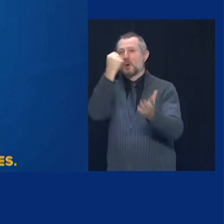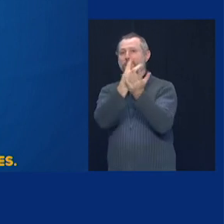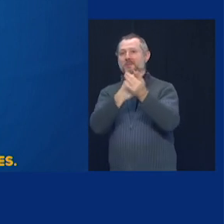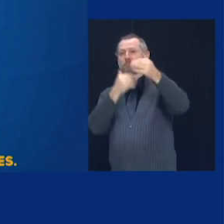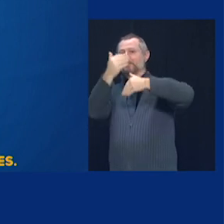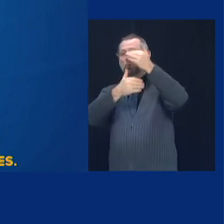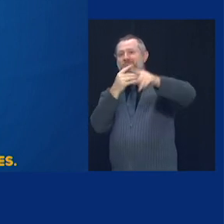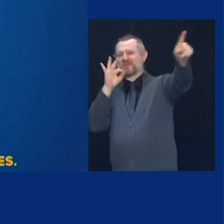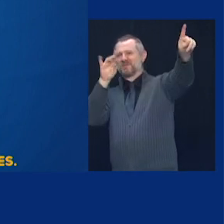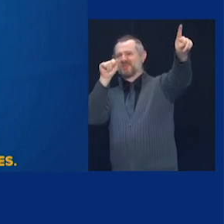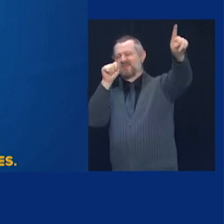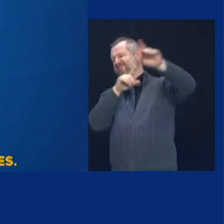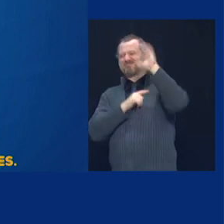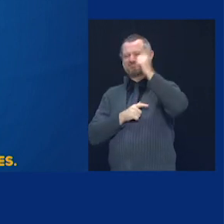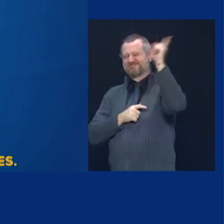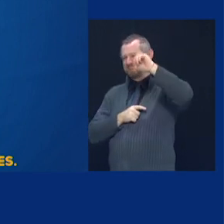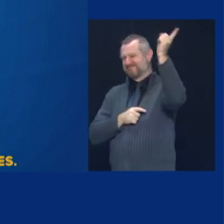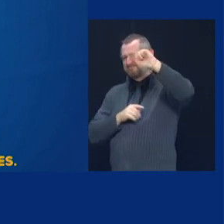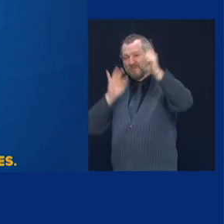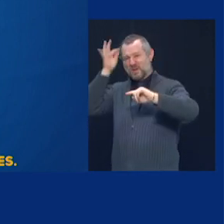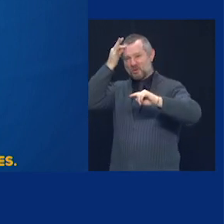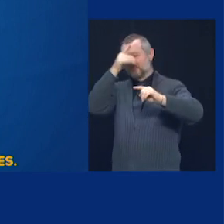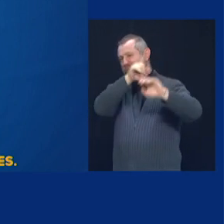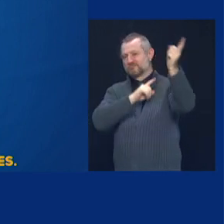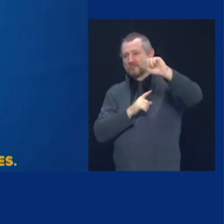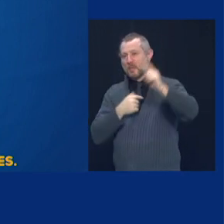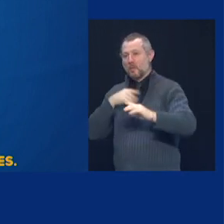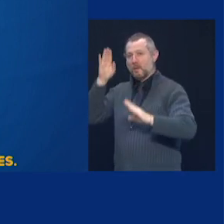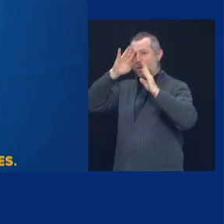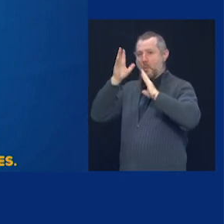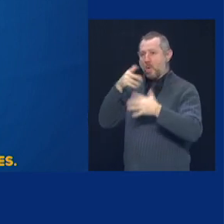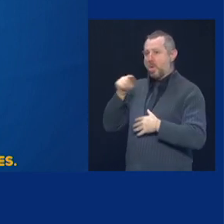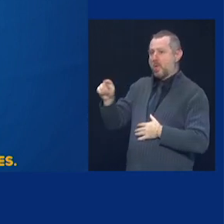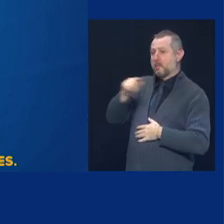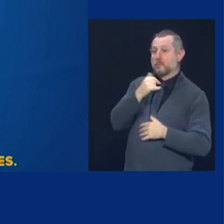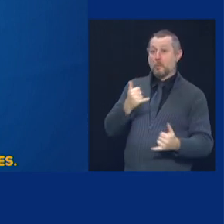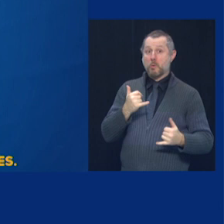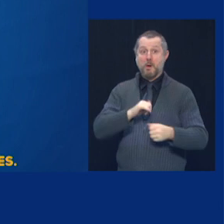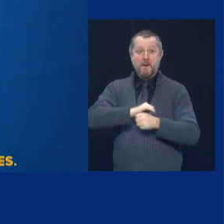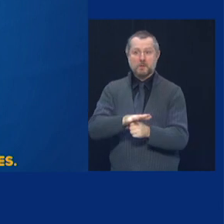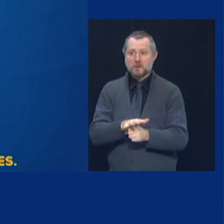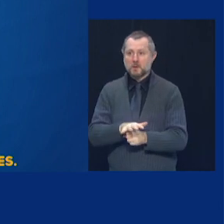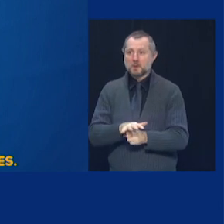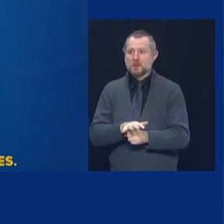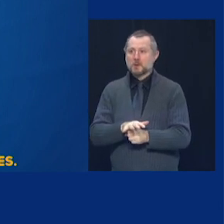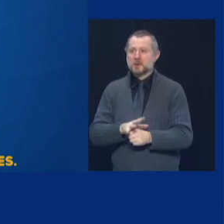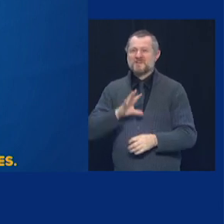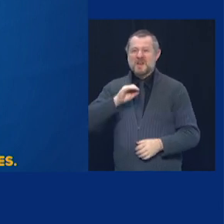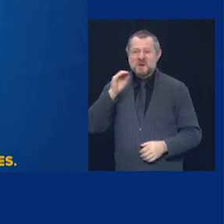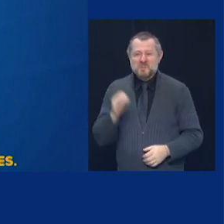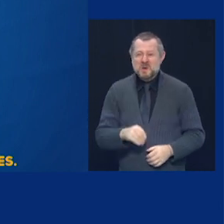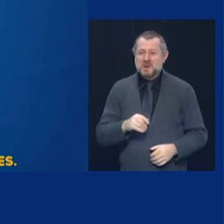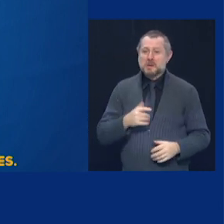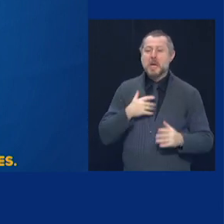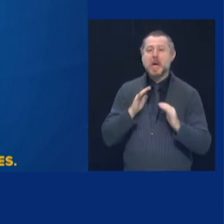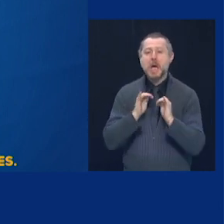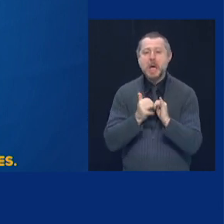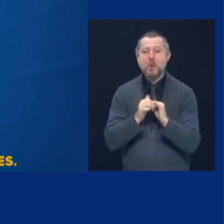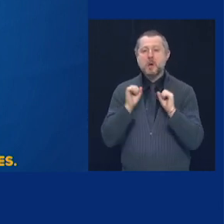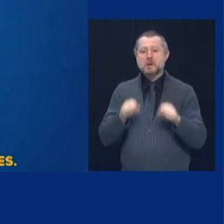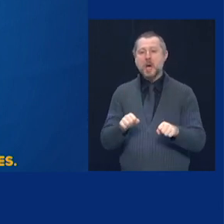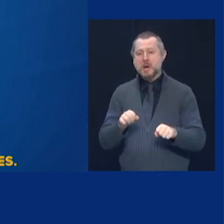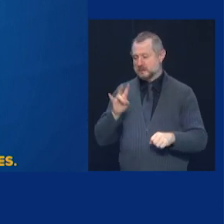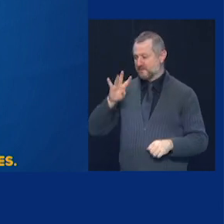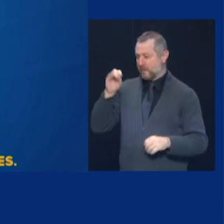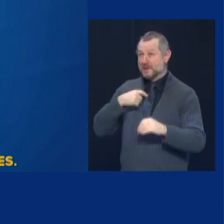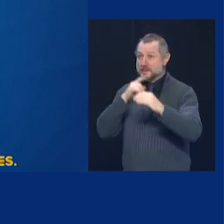They're worried about vaccines in general, but 50% are now saying they don't want to take the vaccine. You cannot get to 75%